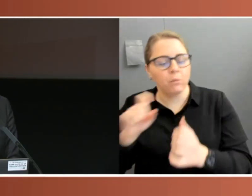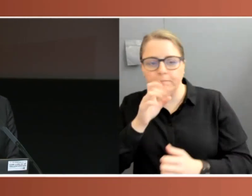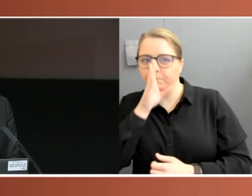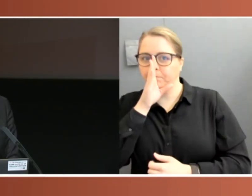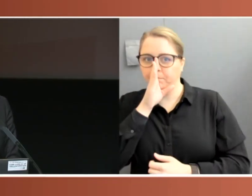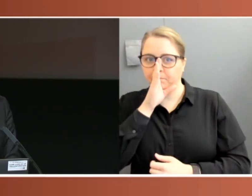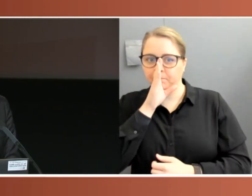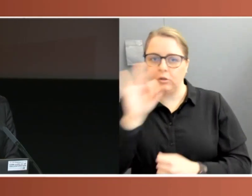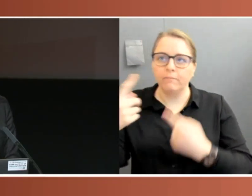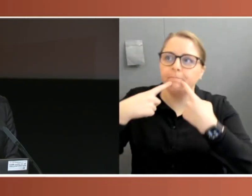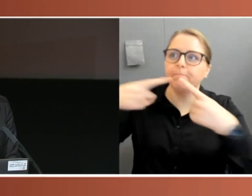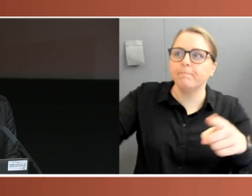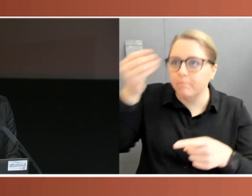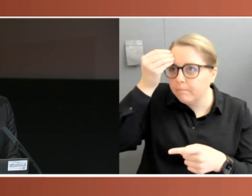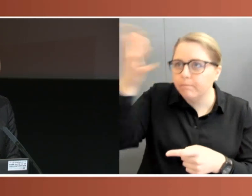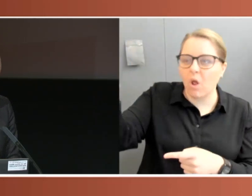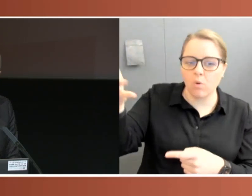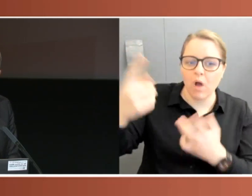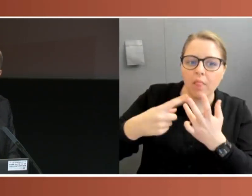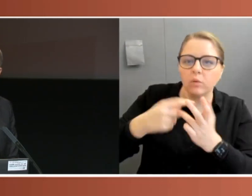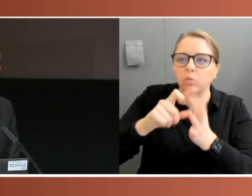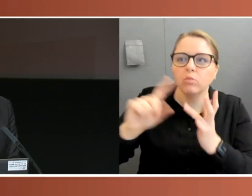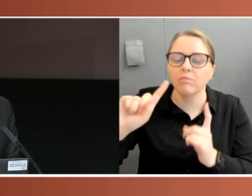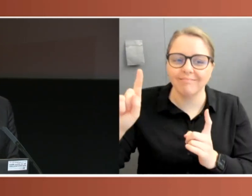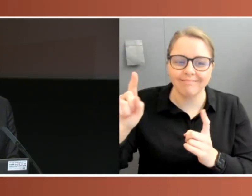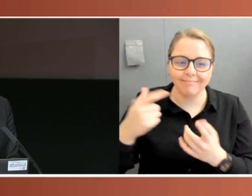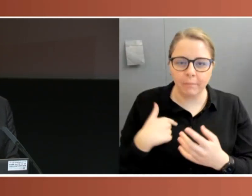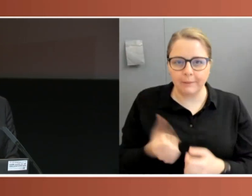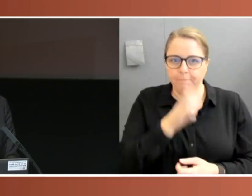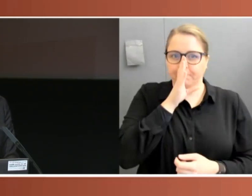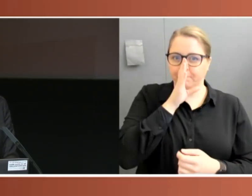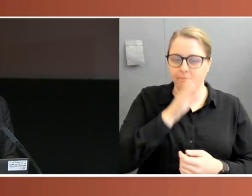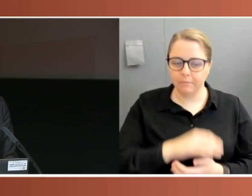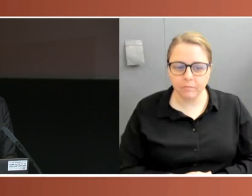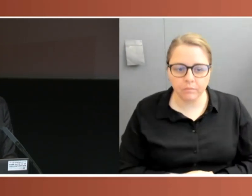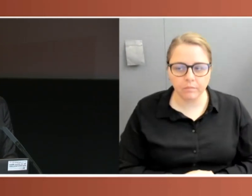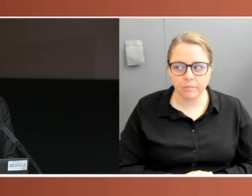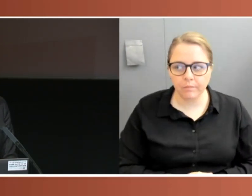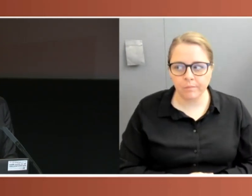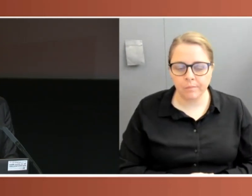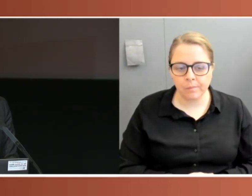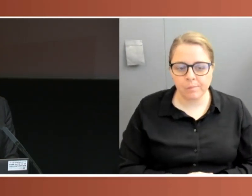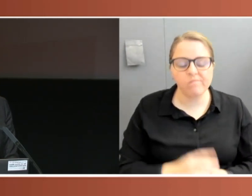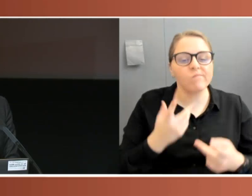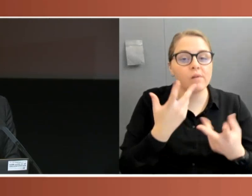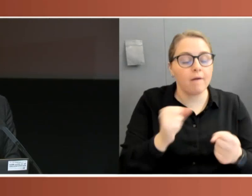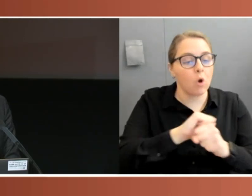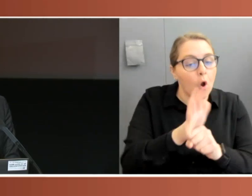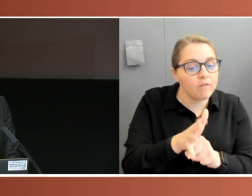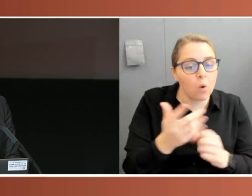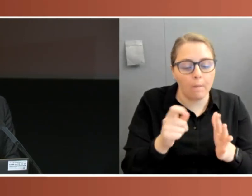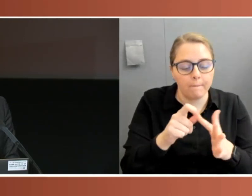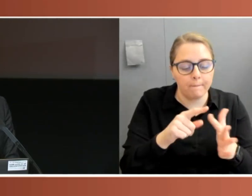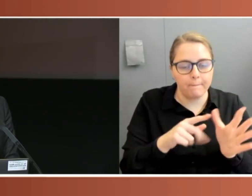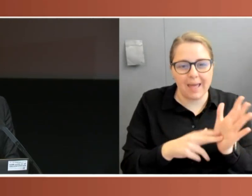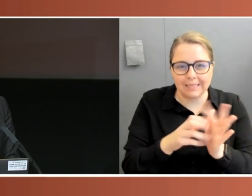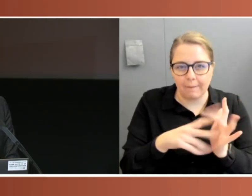debating them within parliament. On the other hand, when you're faced with a crisis involving a pandemic or a public health emergency, the opposite is